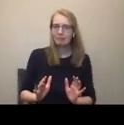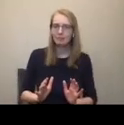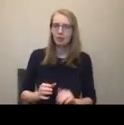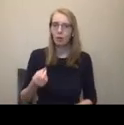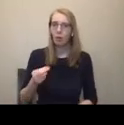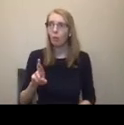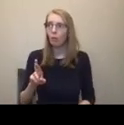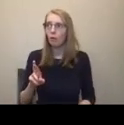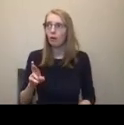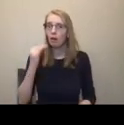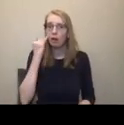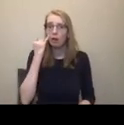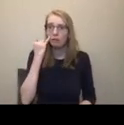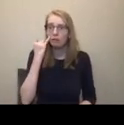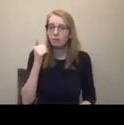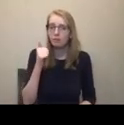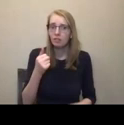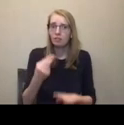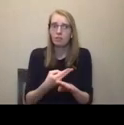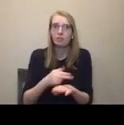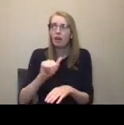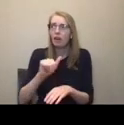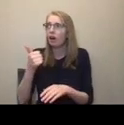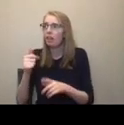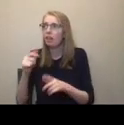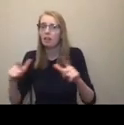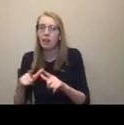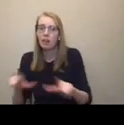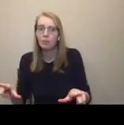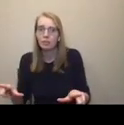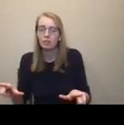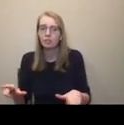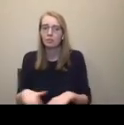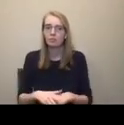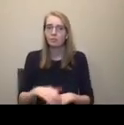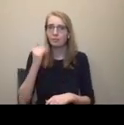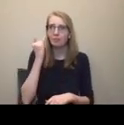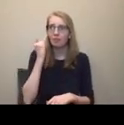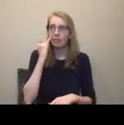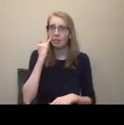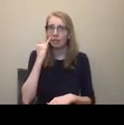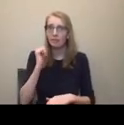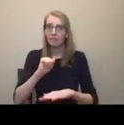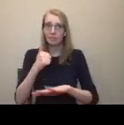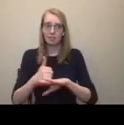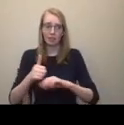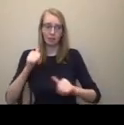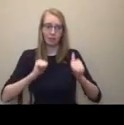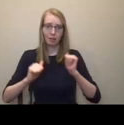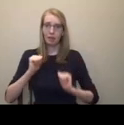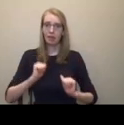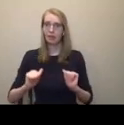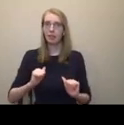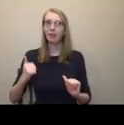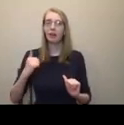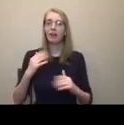languages than English? If you put it in indigenous language with the local nations, that's a, besides your land acknowledgement, you're also saying you're welcome here. You